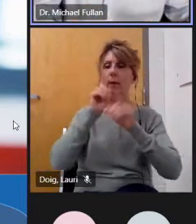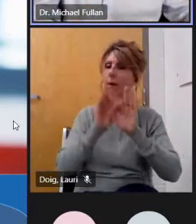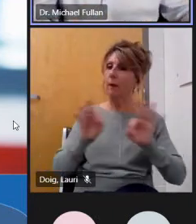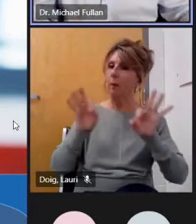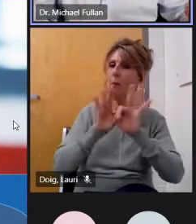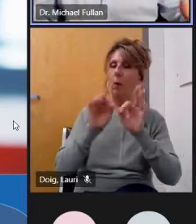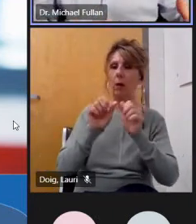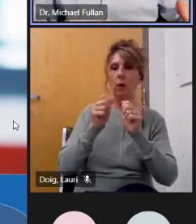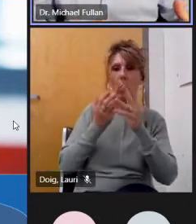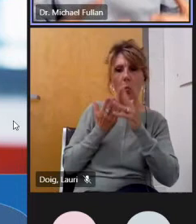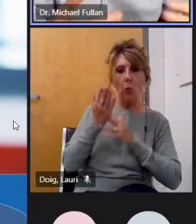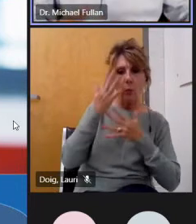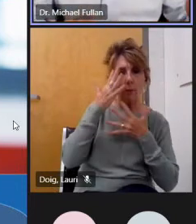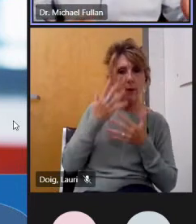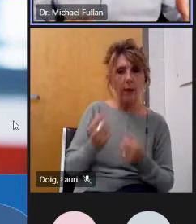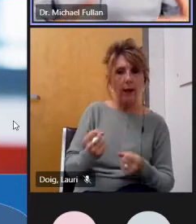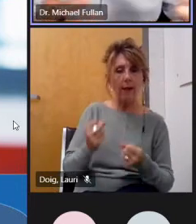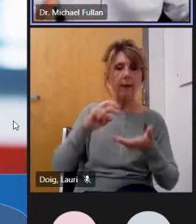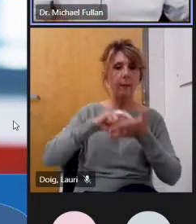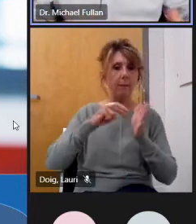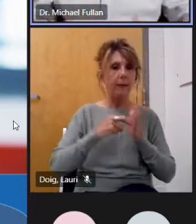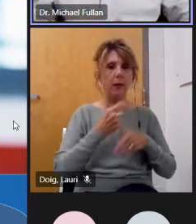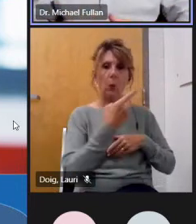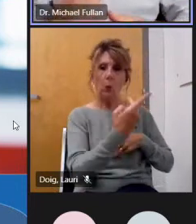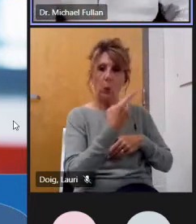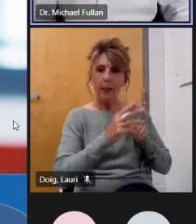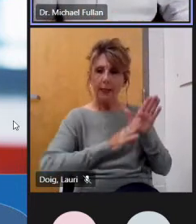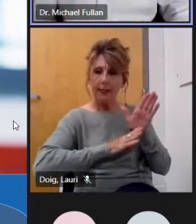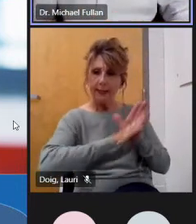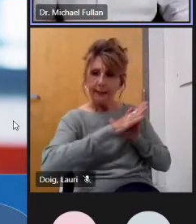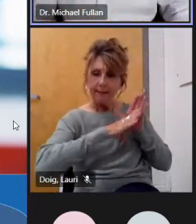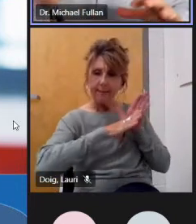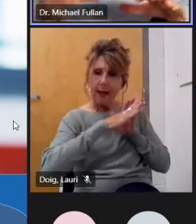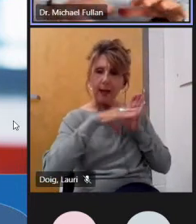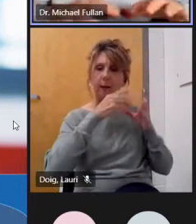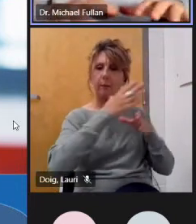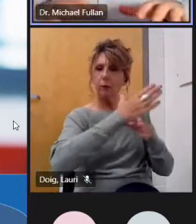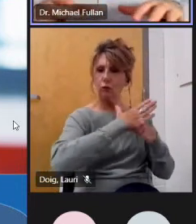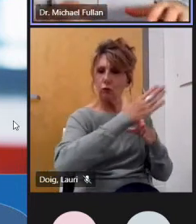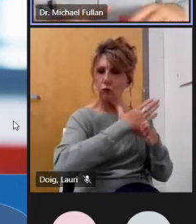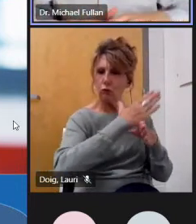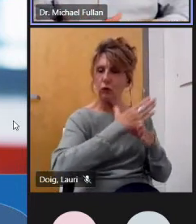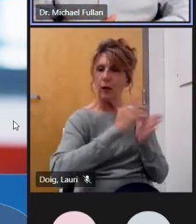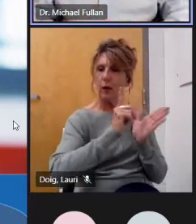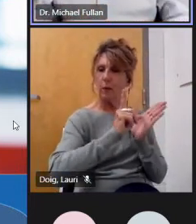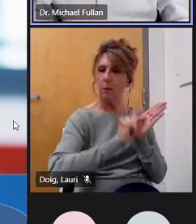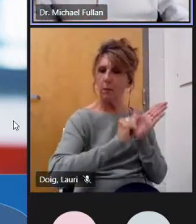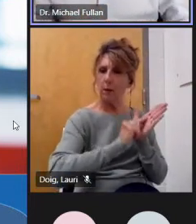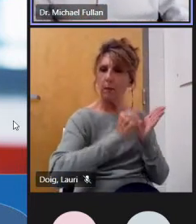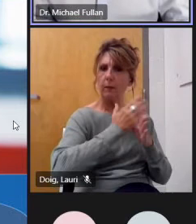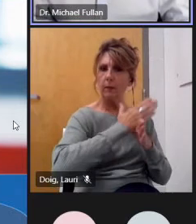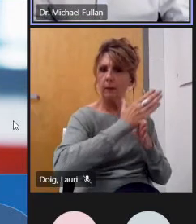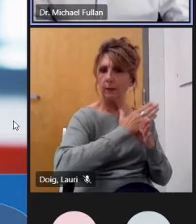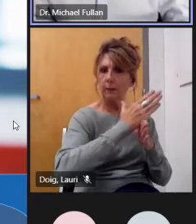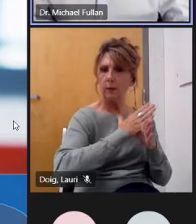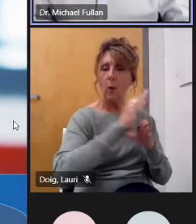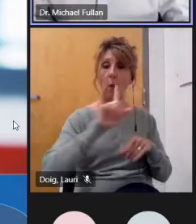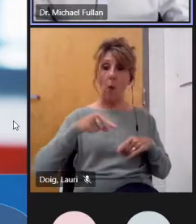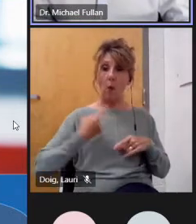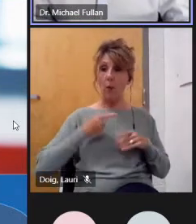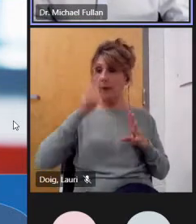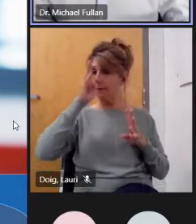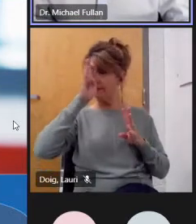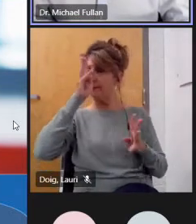determined it's uh jointly developed we publish a lot together all of those things so this is really very much uh that